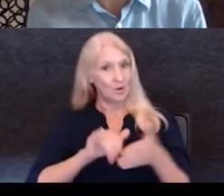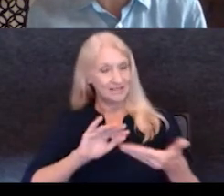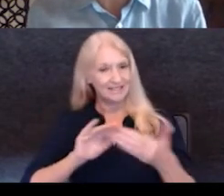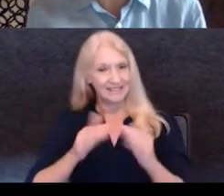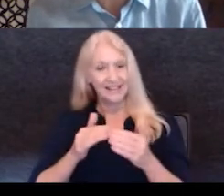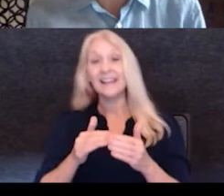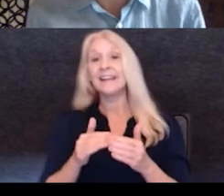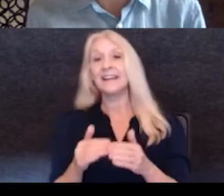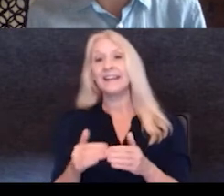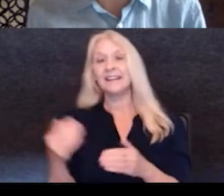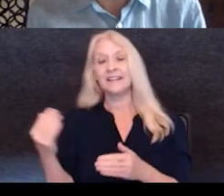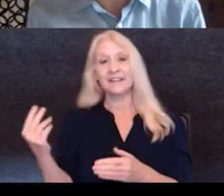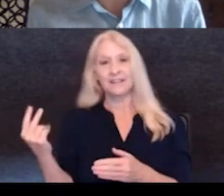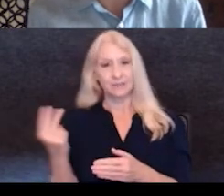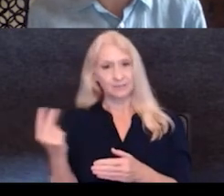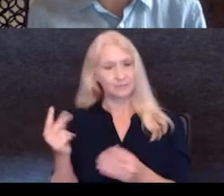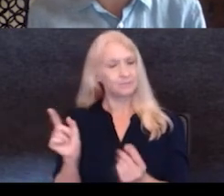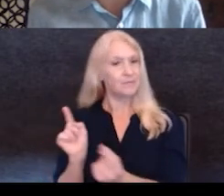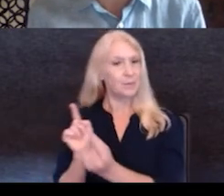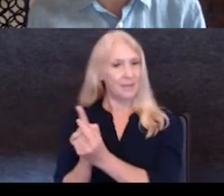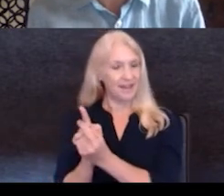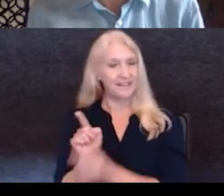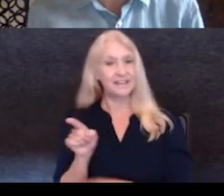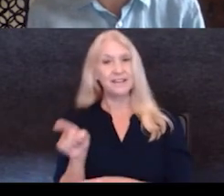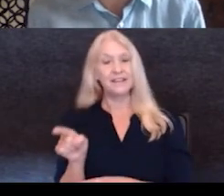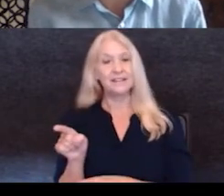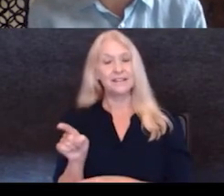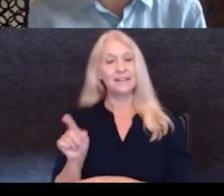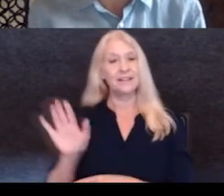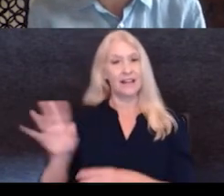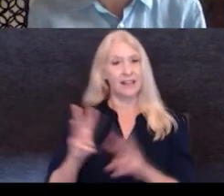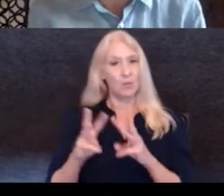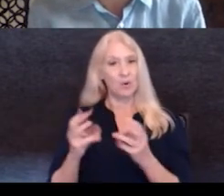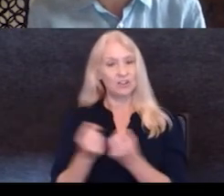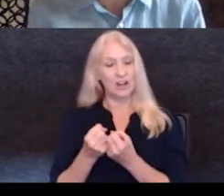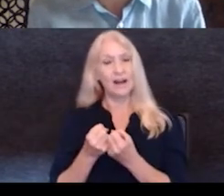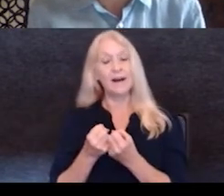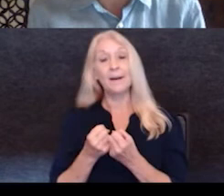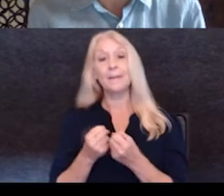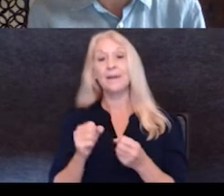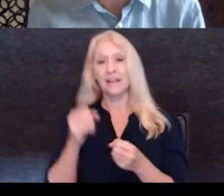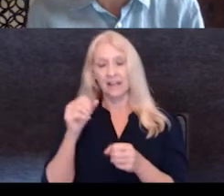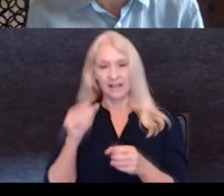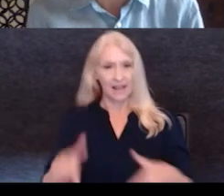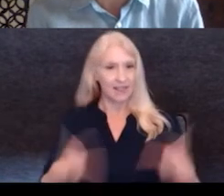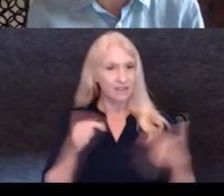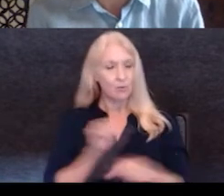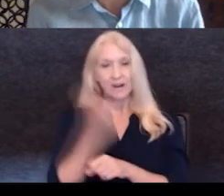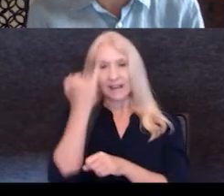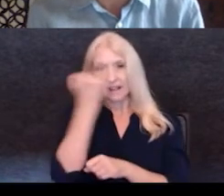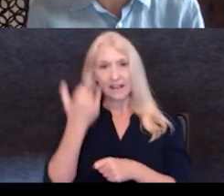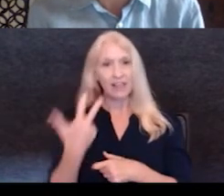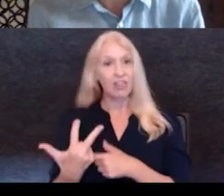met in his workshop and lived and worked in Italy for three years on that